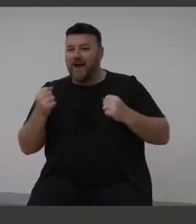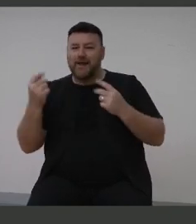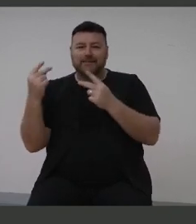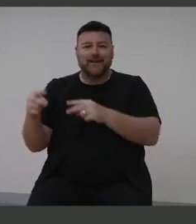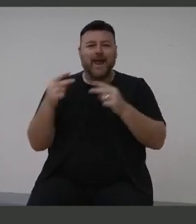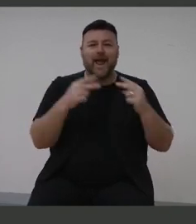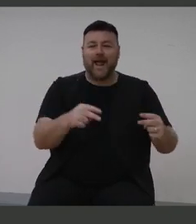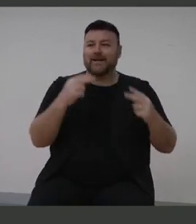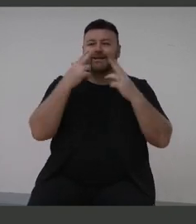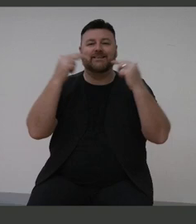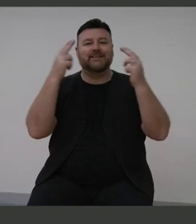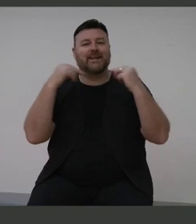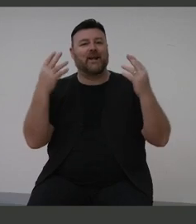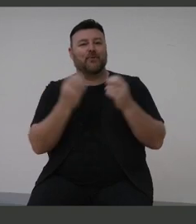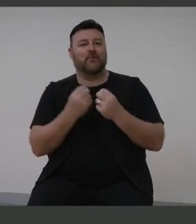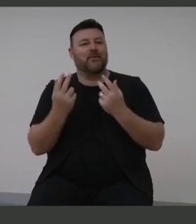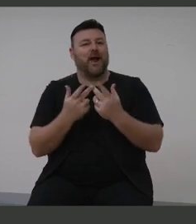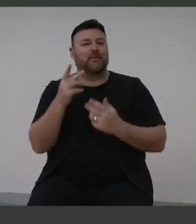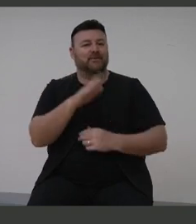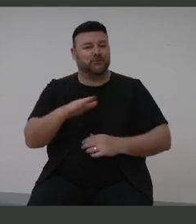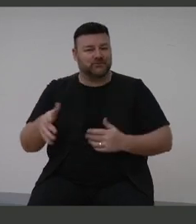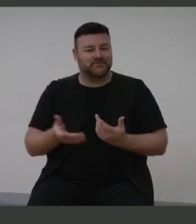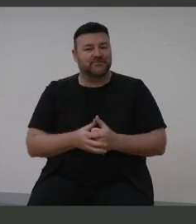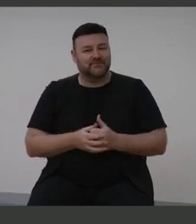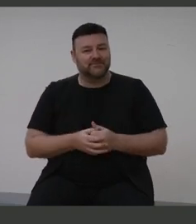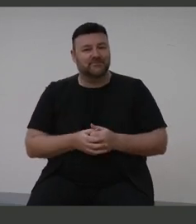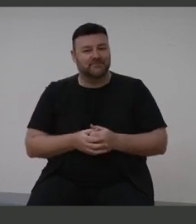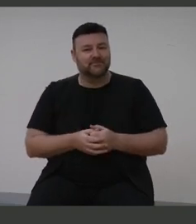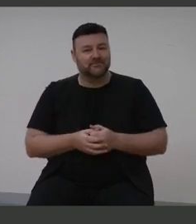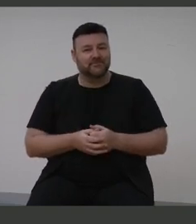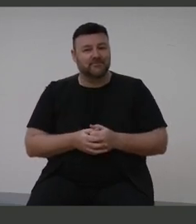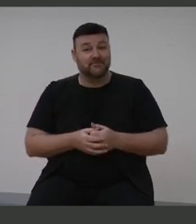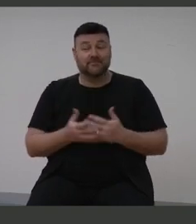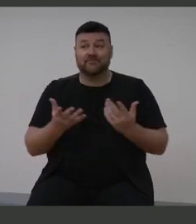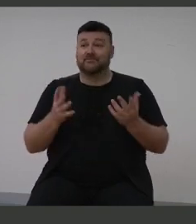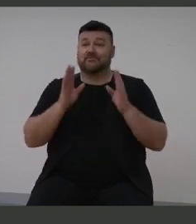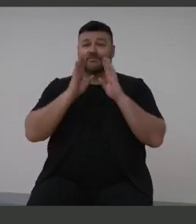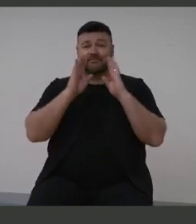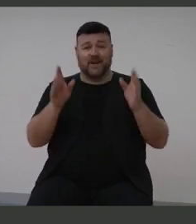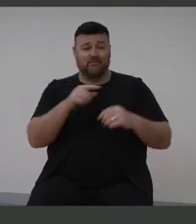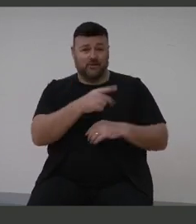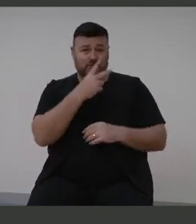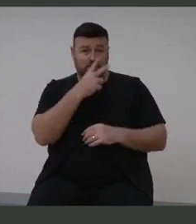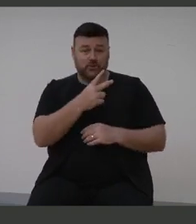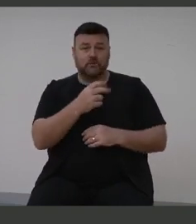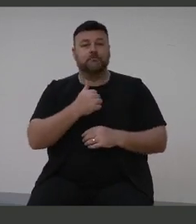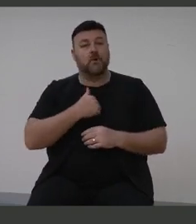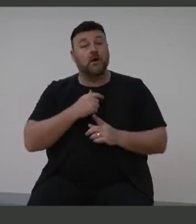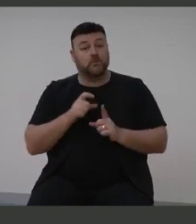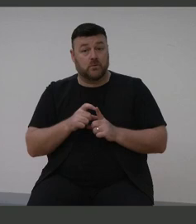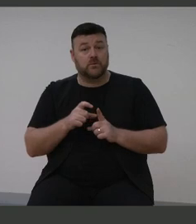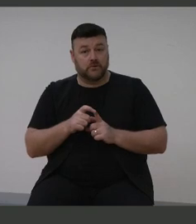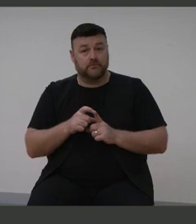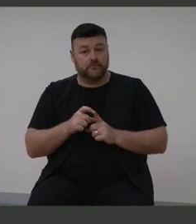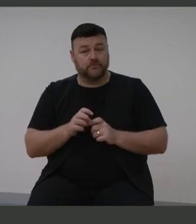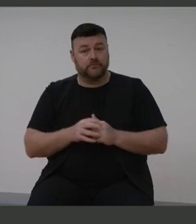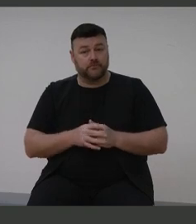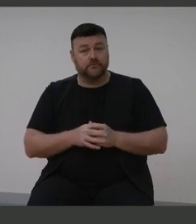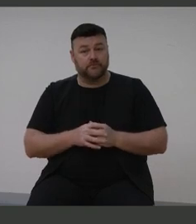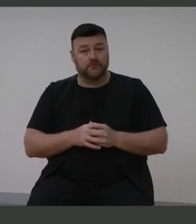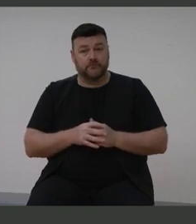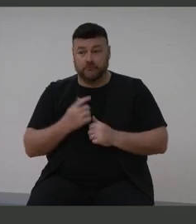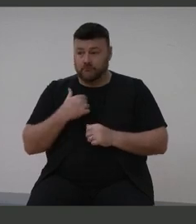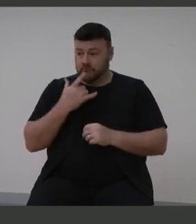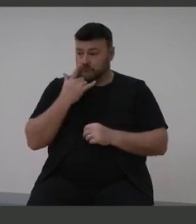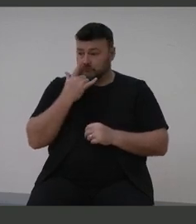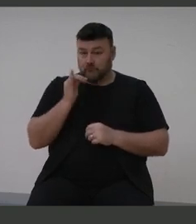singing along with the other kids in the classroom. The wonderful thing about this Aboriginal kid is that was my daughter. And it was devastating to